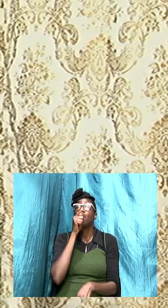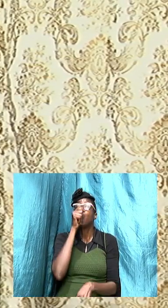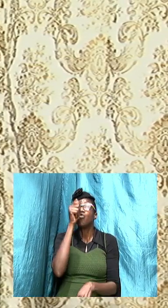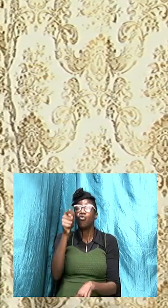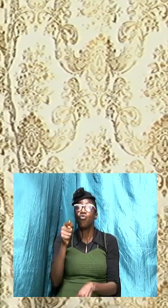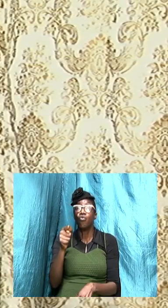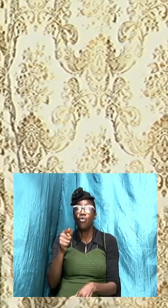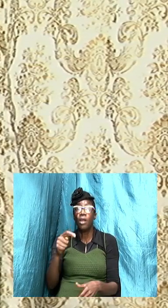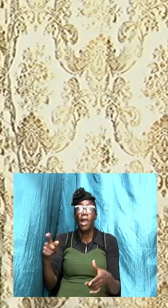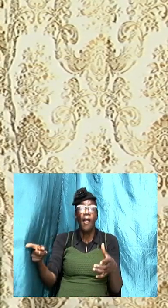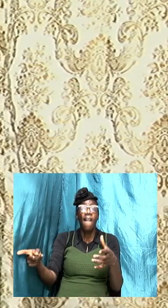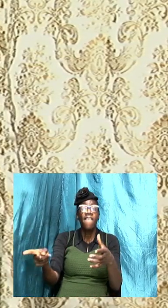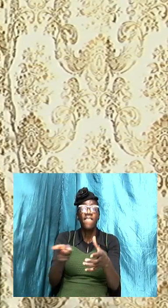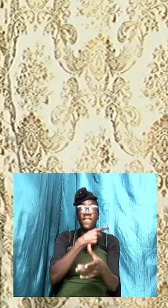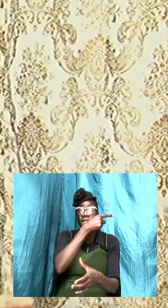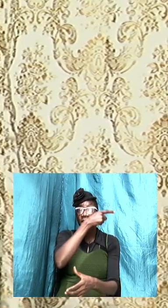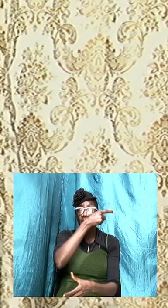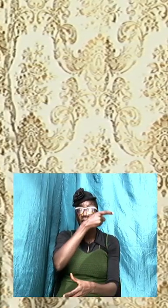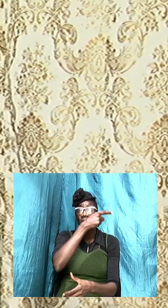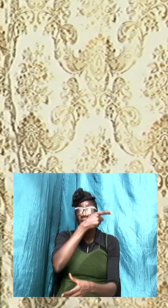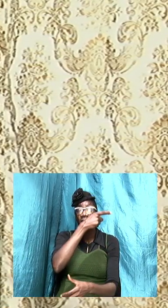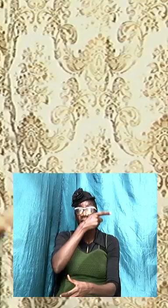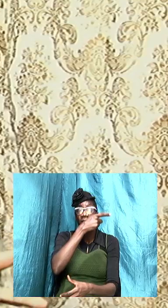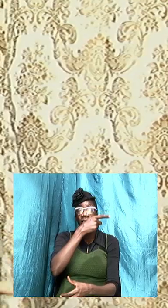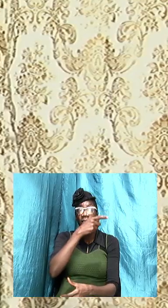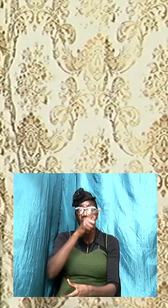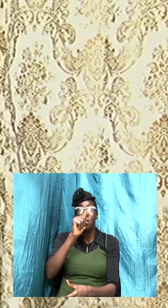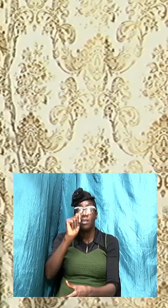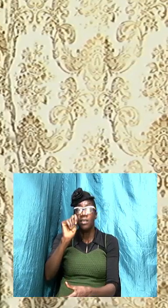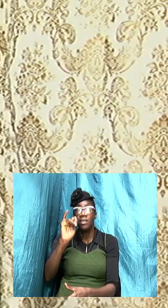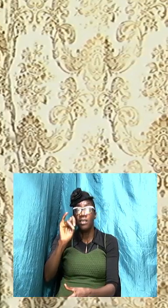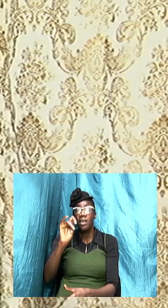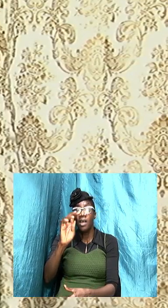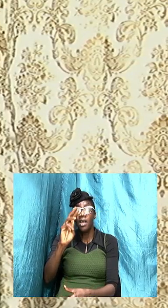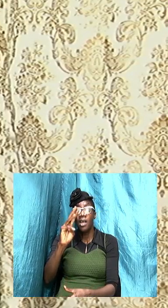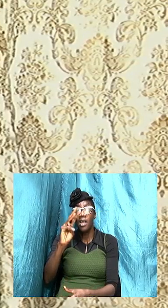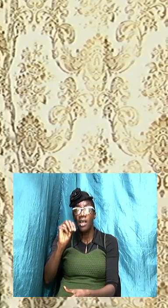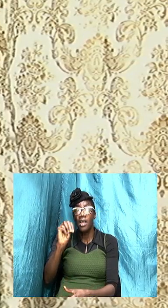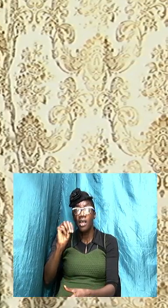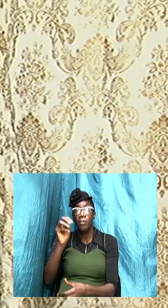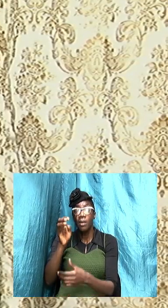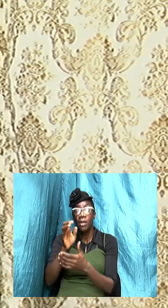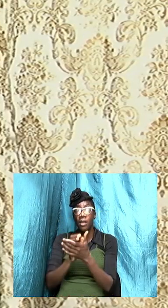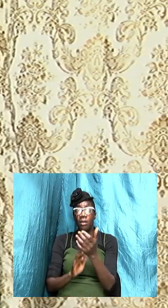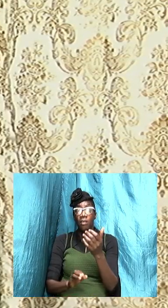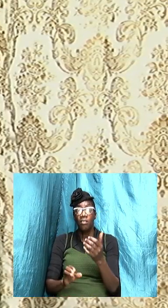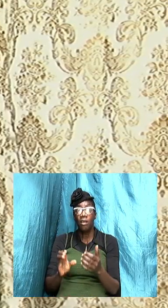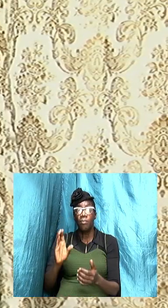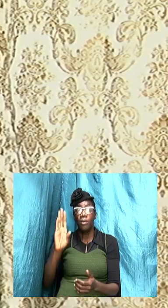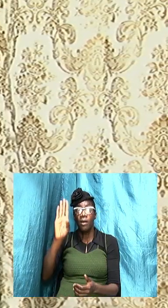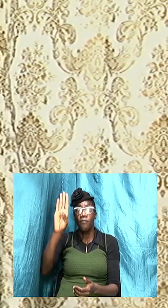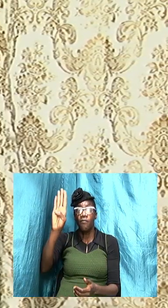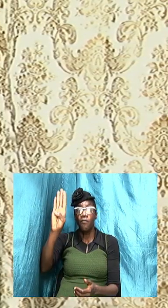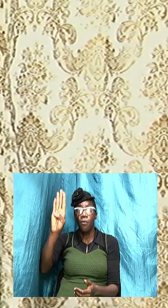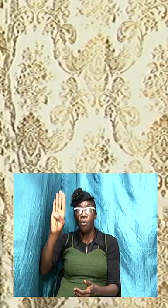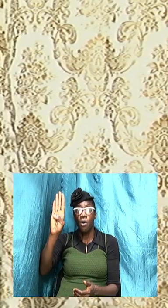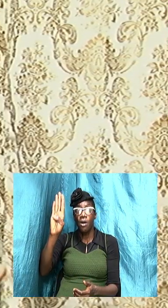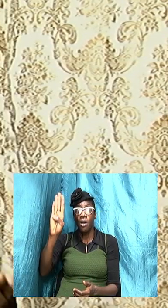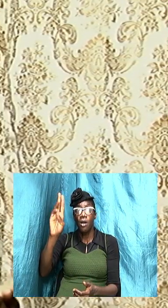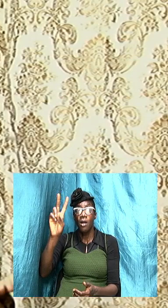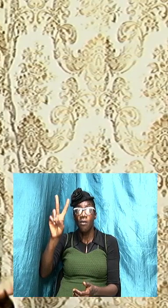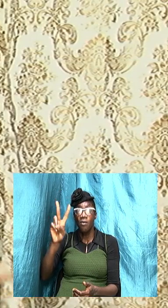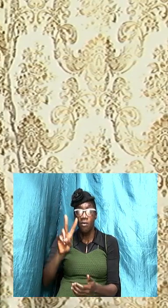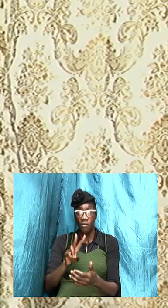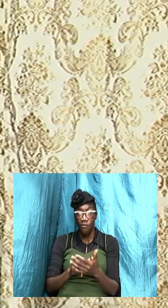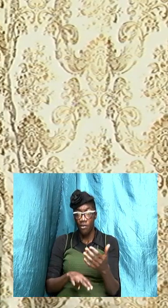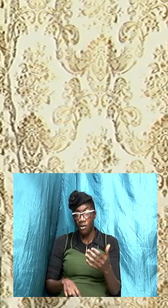Timothy 4 verse 16 I want us to turn we read it last week and chances are I might have it on the slides